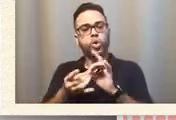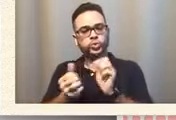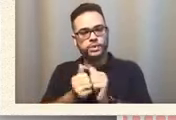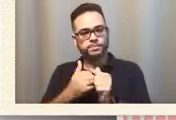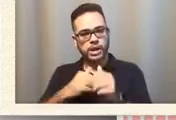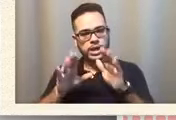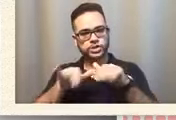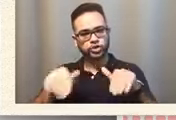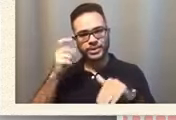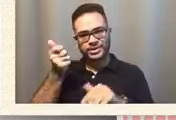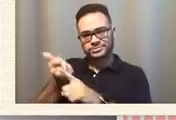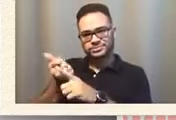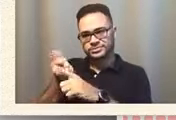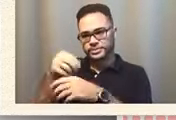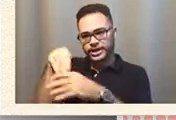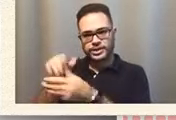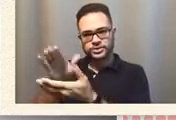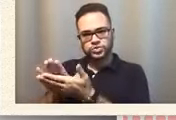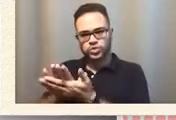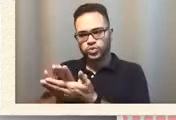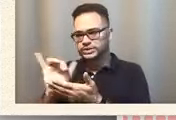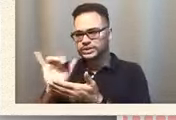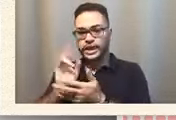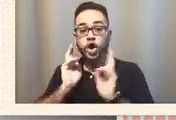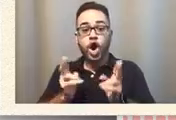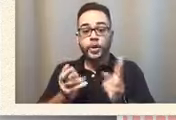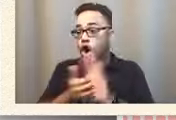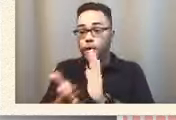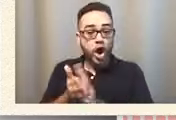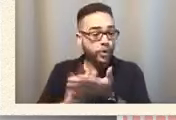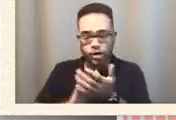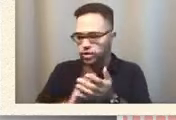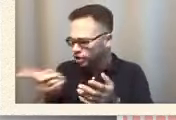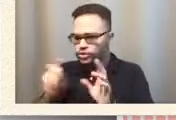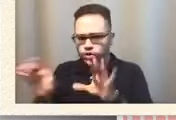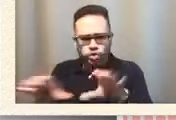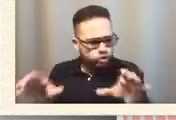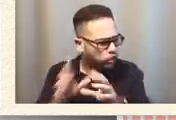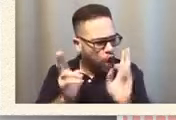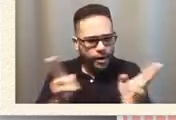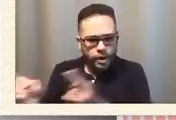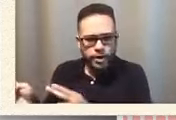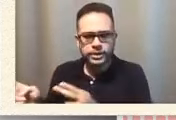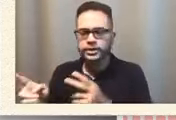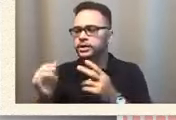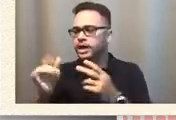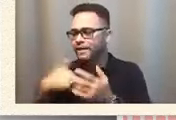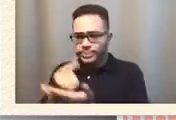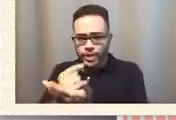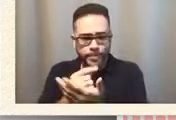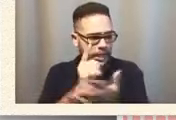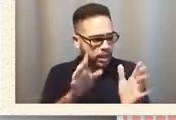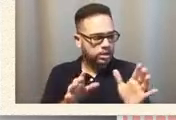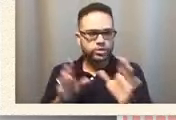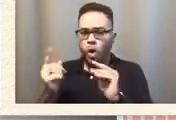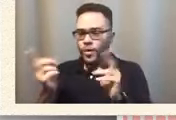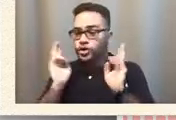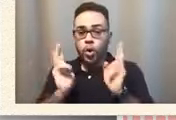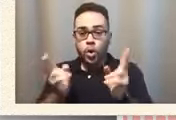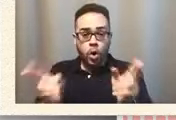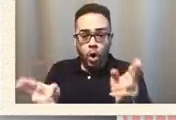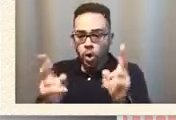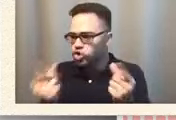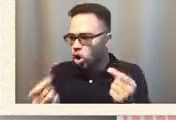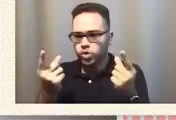in school is more like a rush hour everybody's like oh you gotta do this oh you got this oh you got therapy oh you got it's always in the go and you're in your